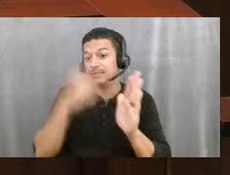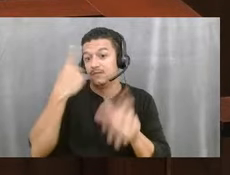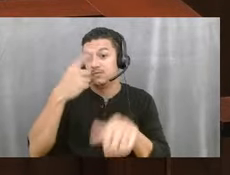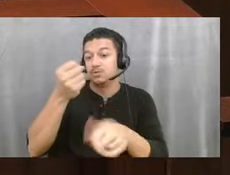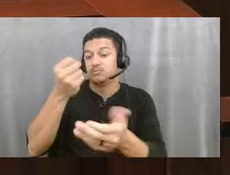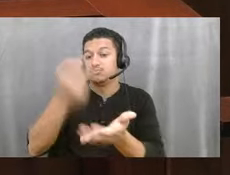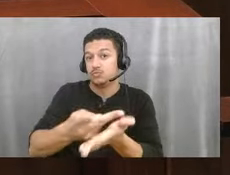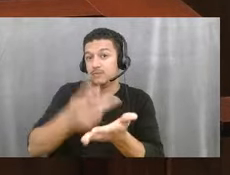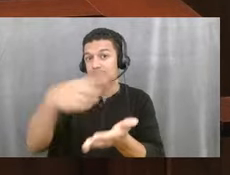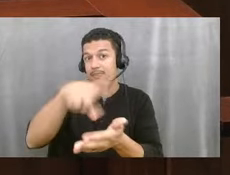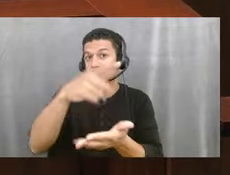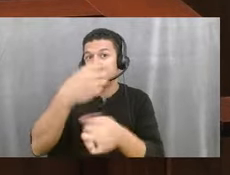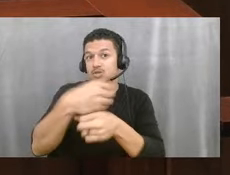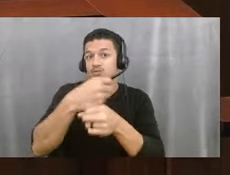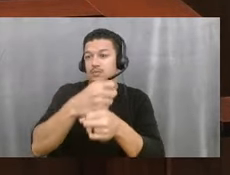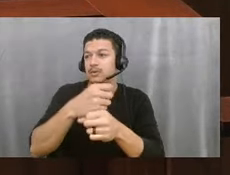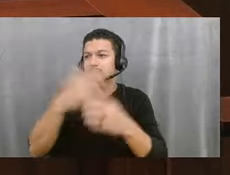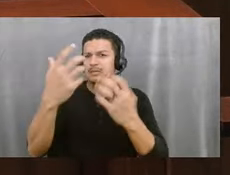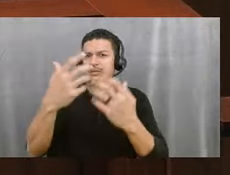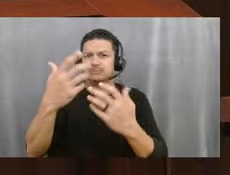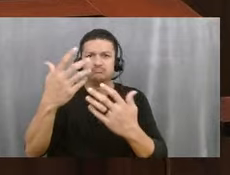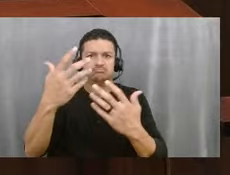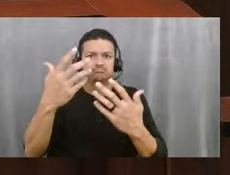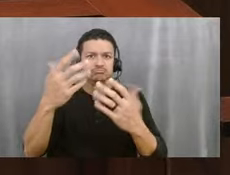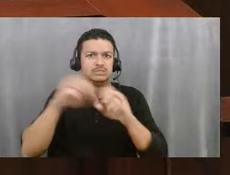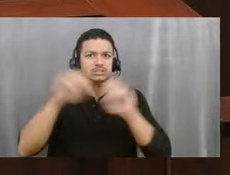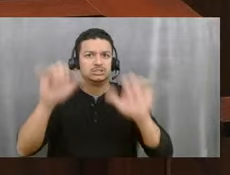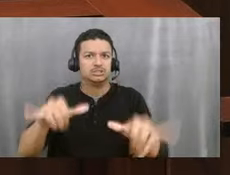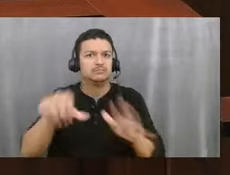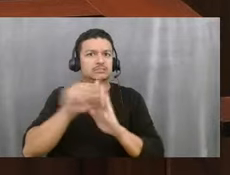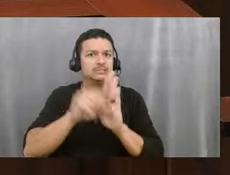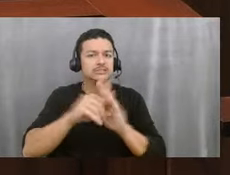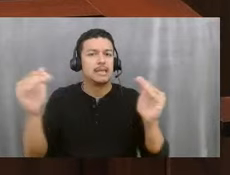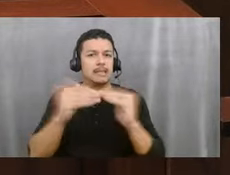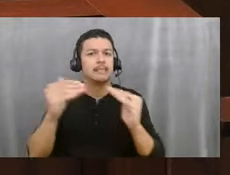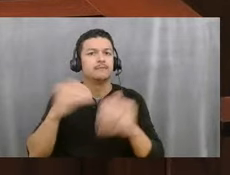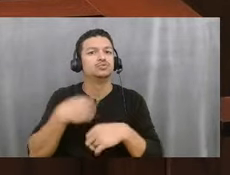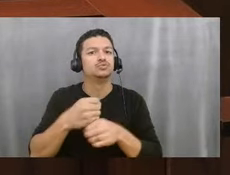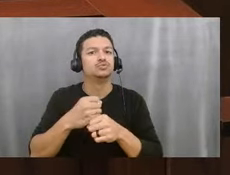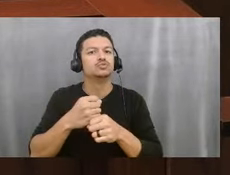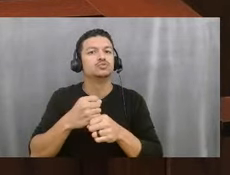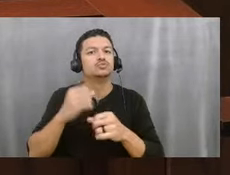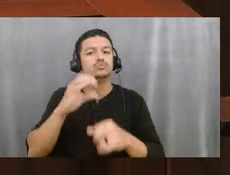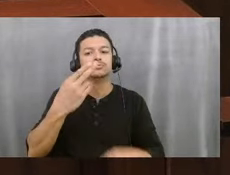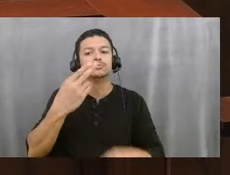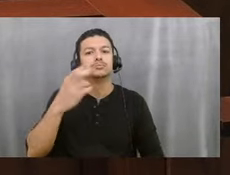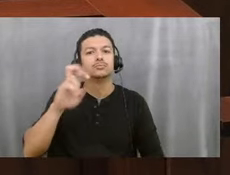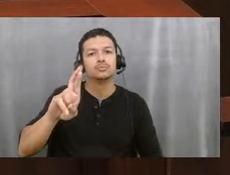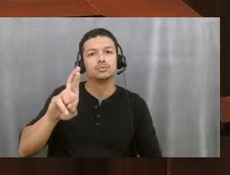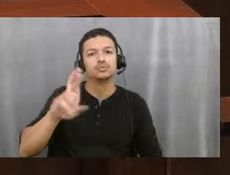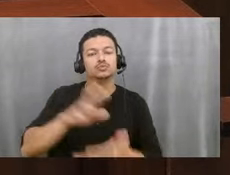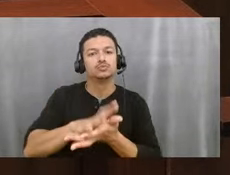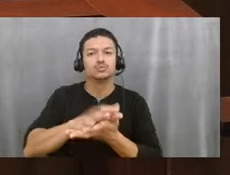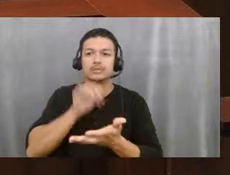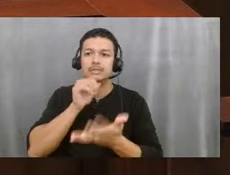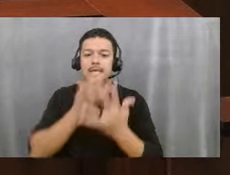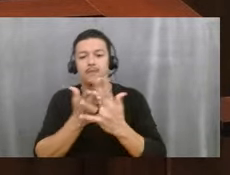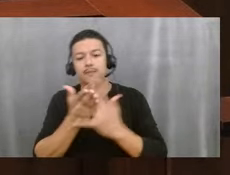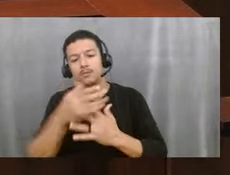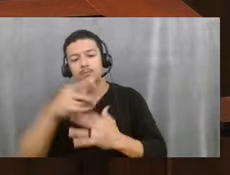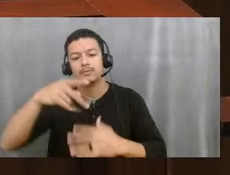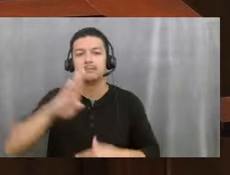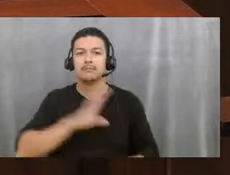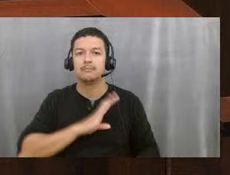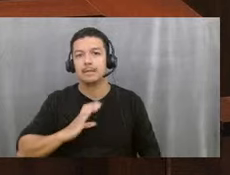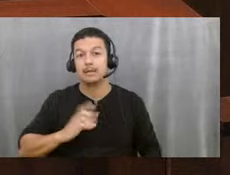a mechanism at the state level to create a charter school that doesn't go through the Palm Beach County school system. But, you know, I would recommend coming through us